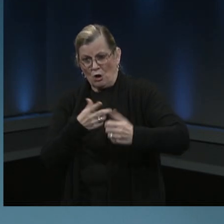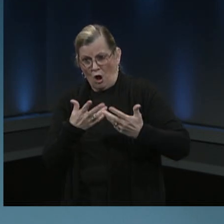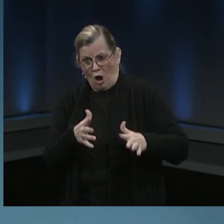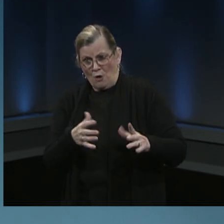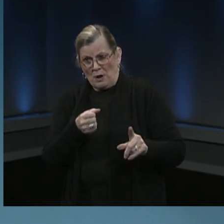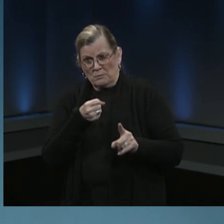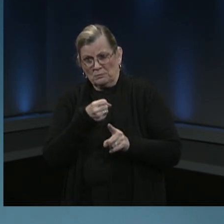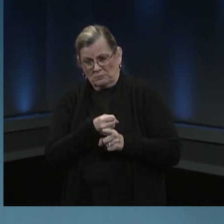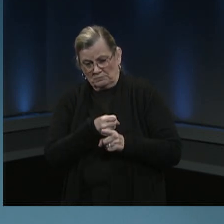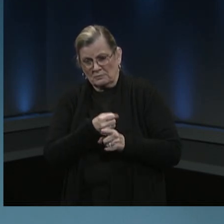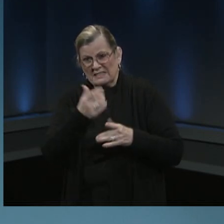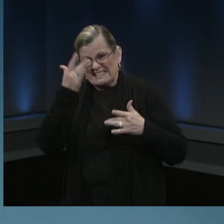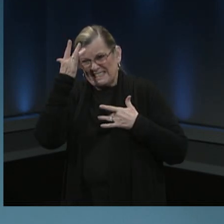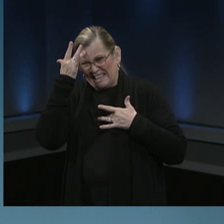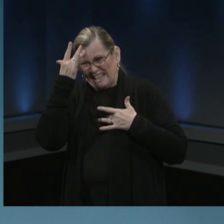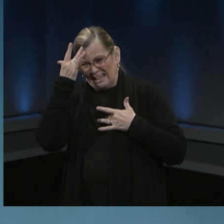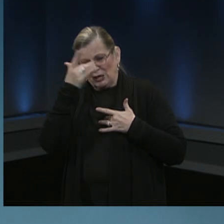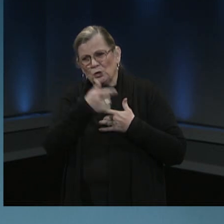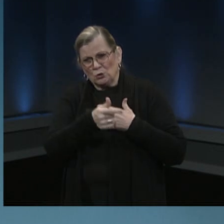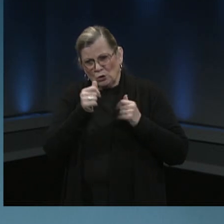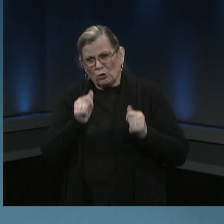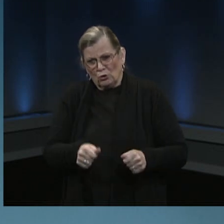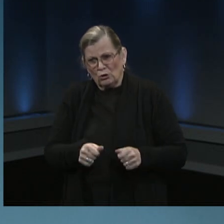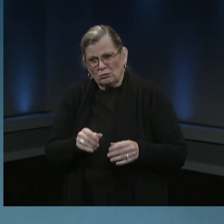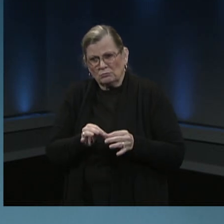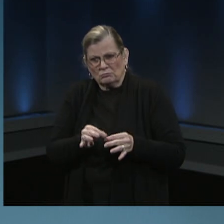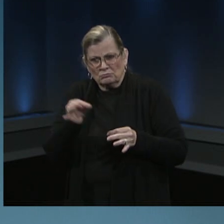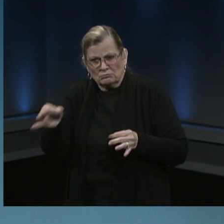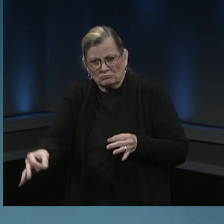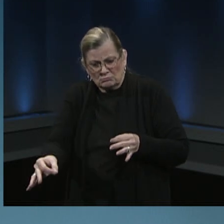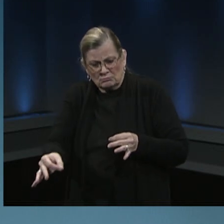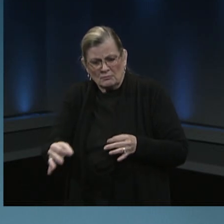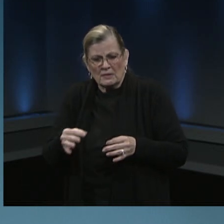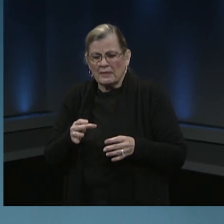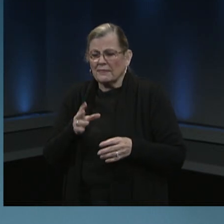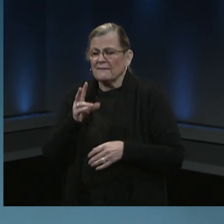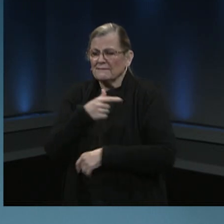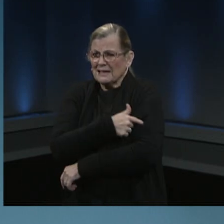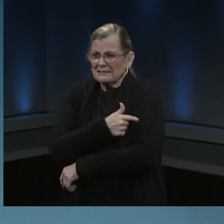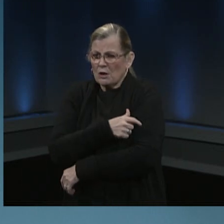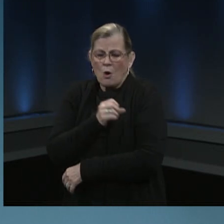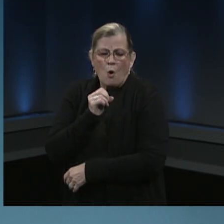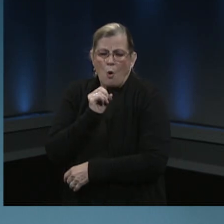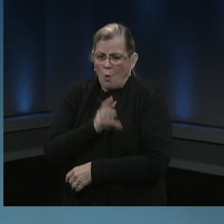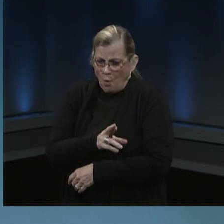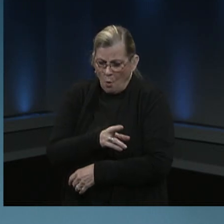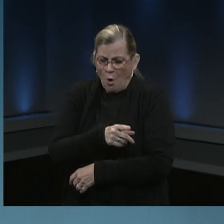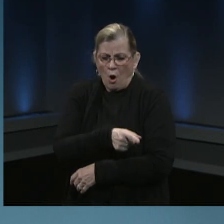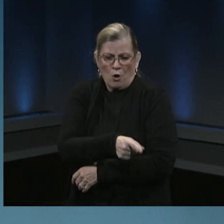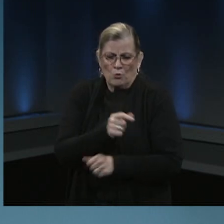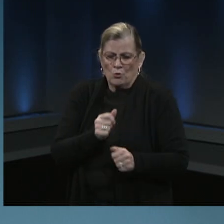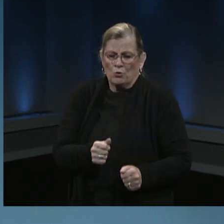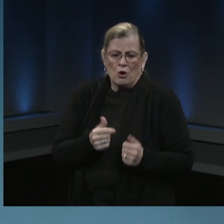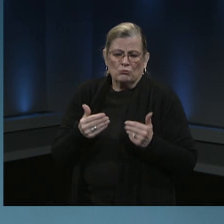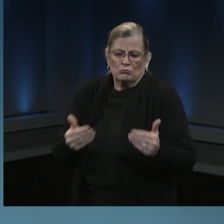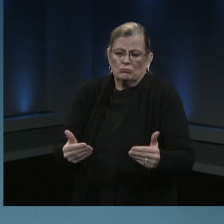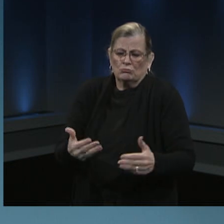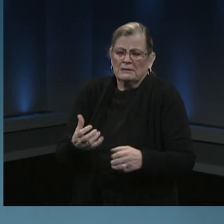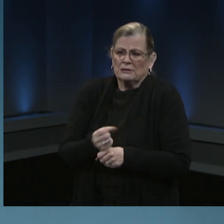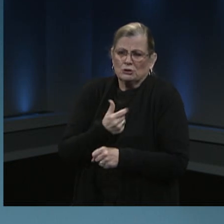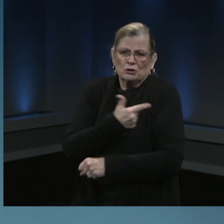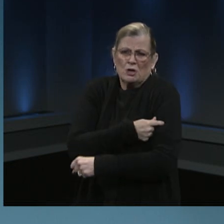you also can choose to get the vaccine now. There is no harm in doing so and it may boost your immunity.